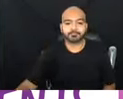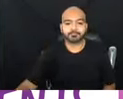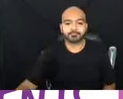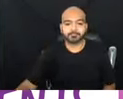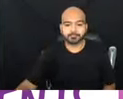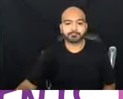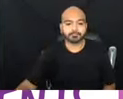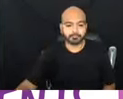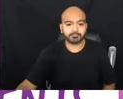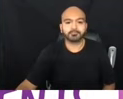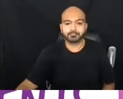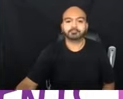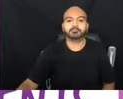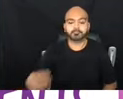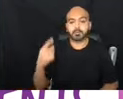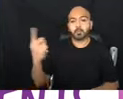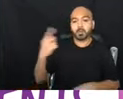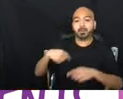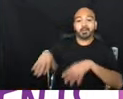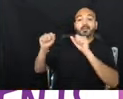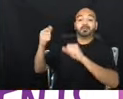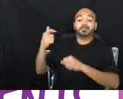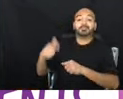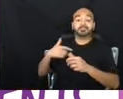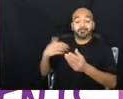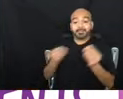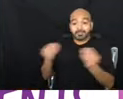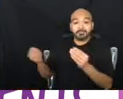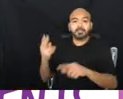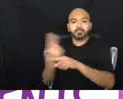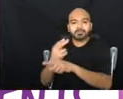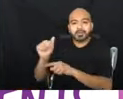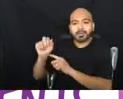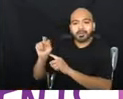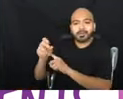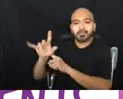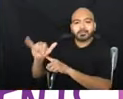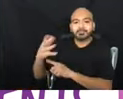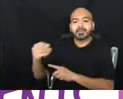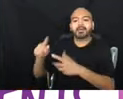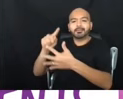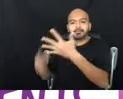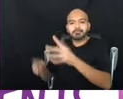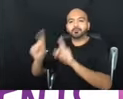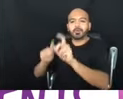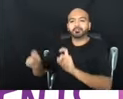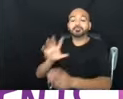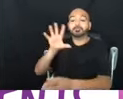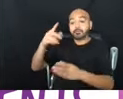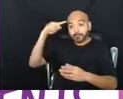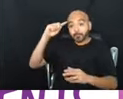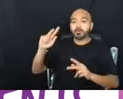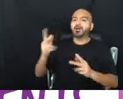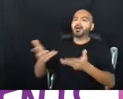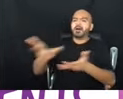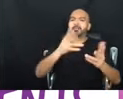facilitate using the no selves to defend anthology and a series of discussion questions to engage people in the stories of the